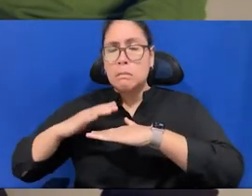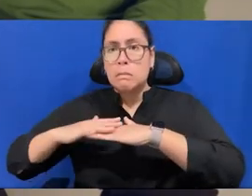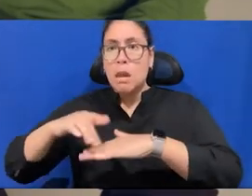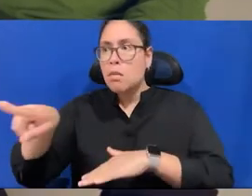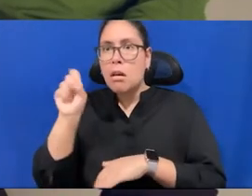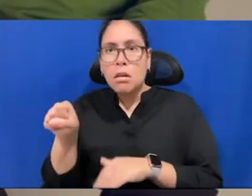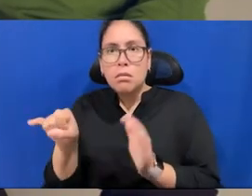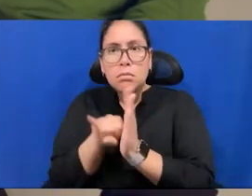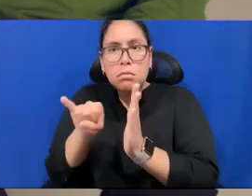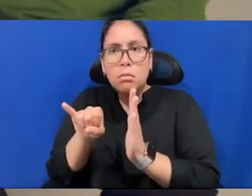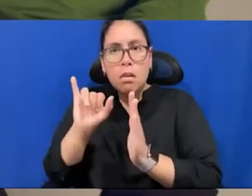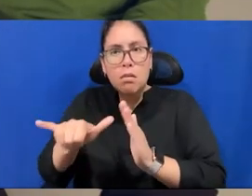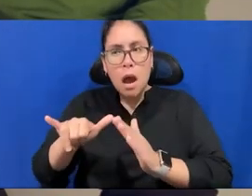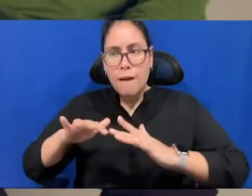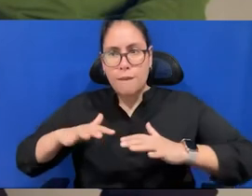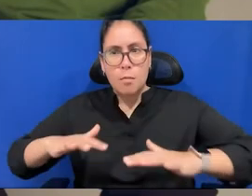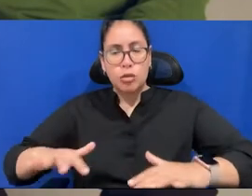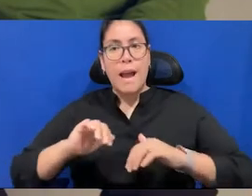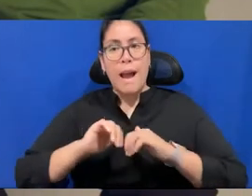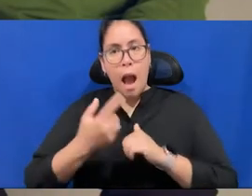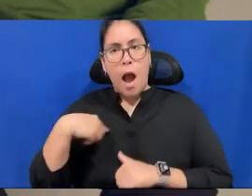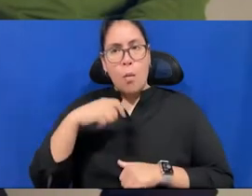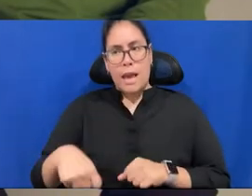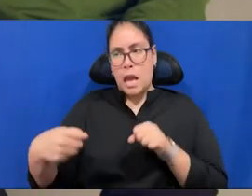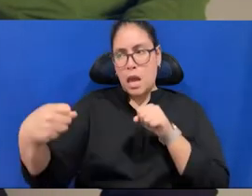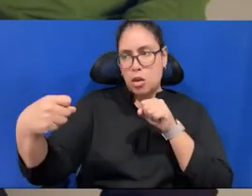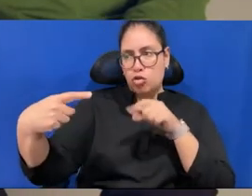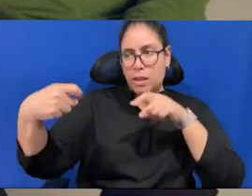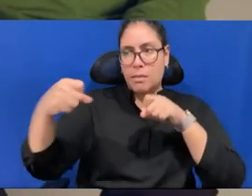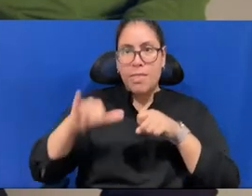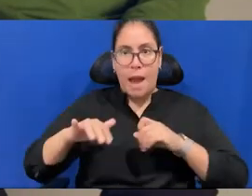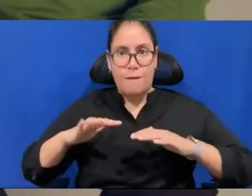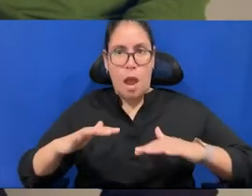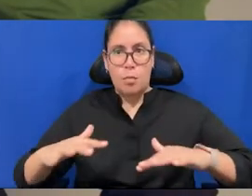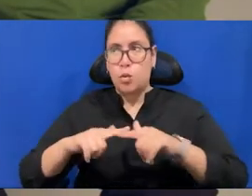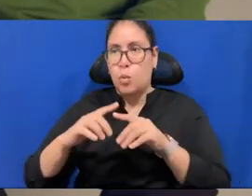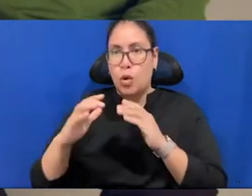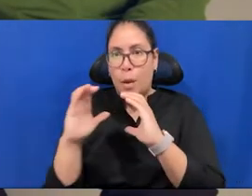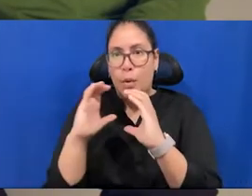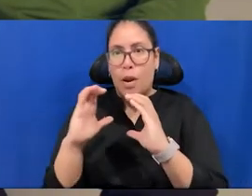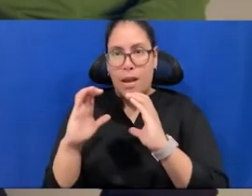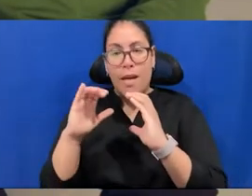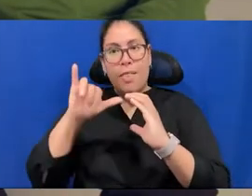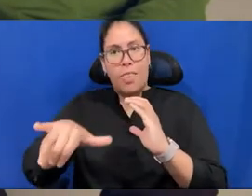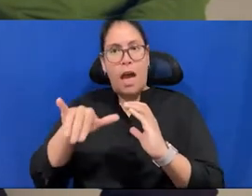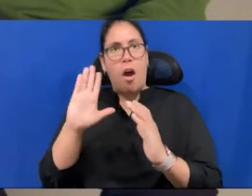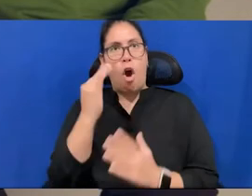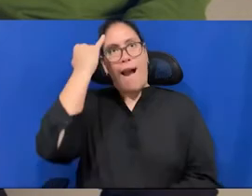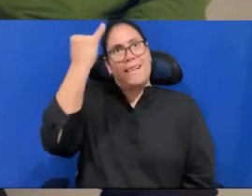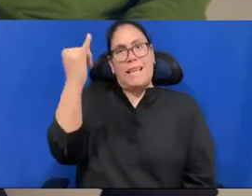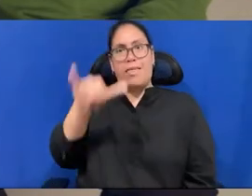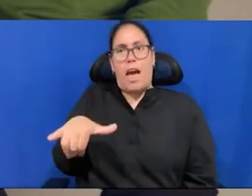how we can transmit that vibration. And this means this, this idea of the commission of the shed, which is kind of an echo chamber.